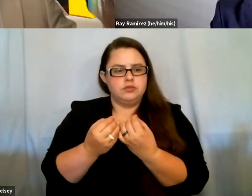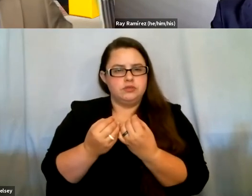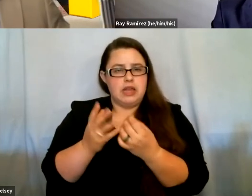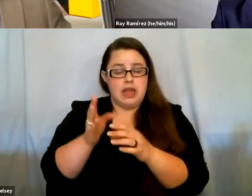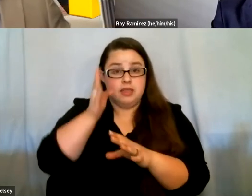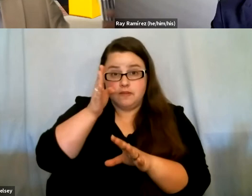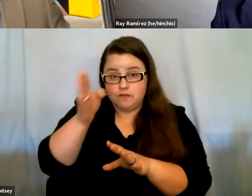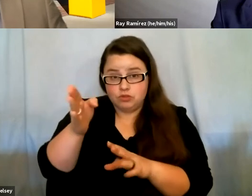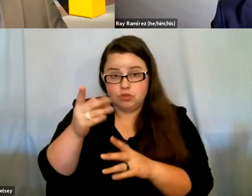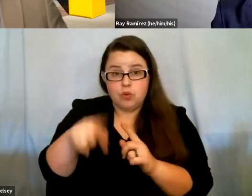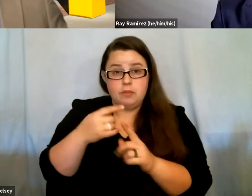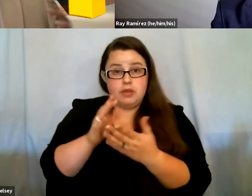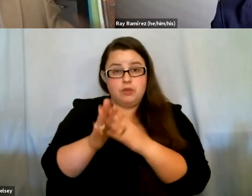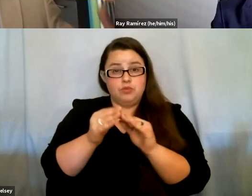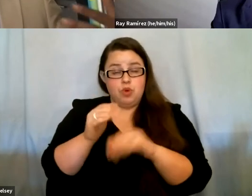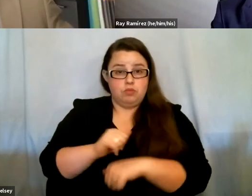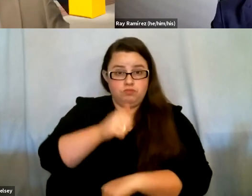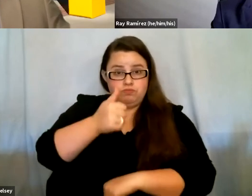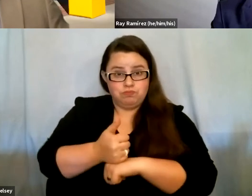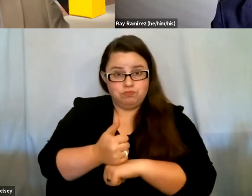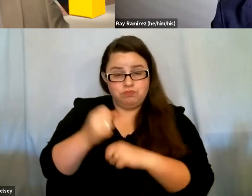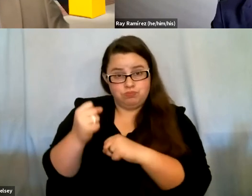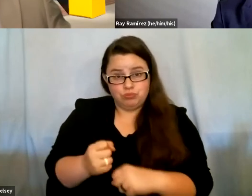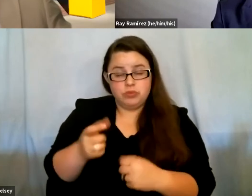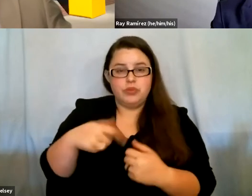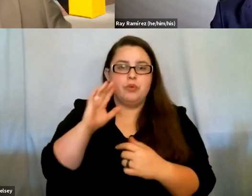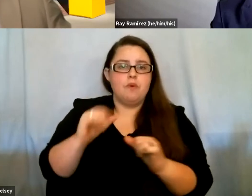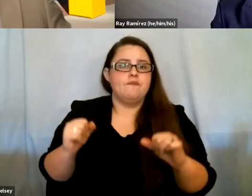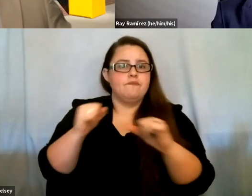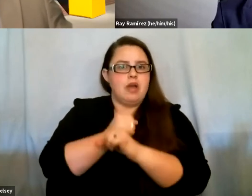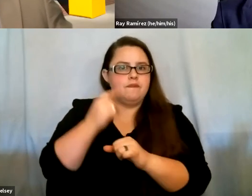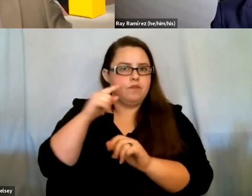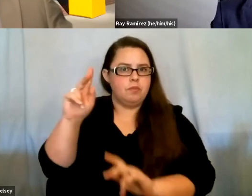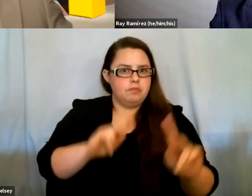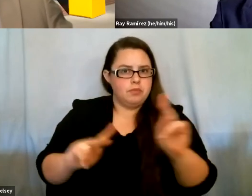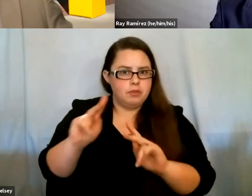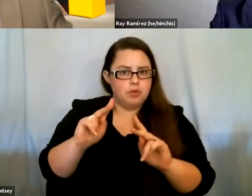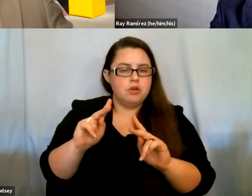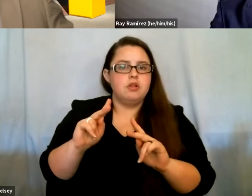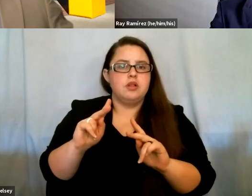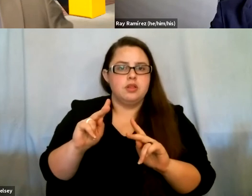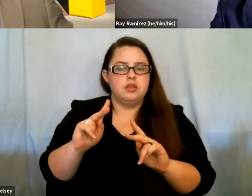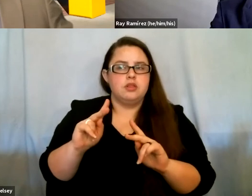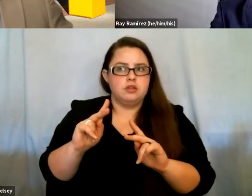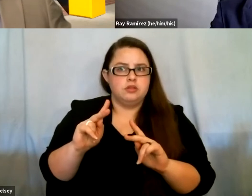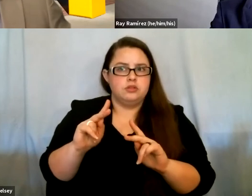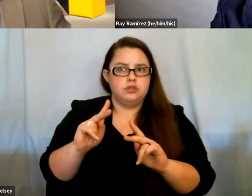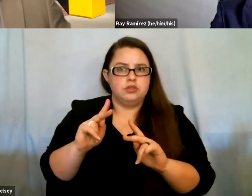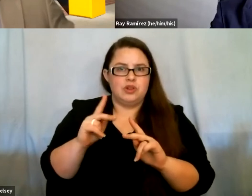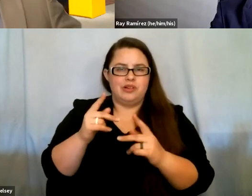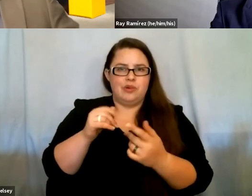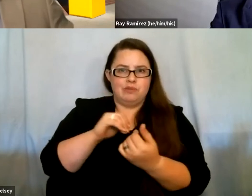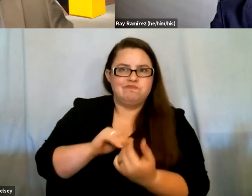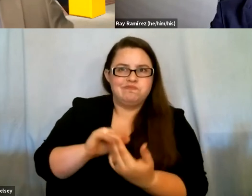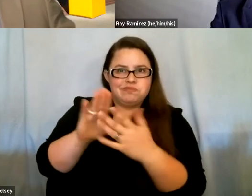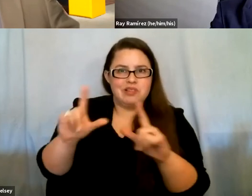as it becomes well-established, is going to fight for people who have, are encountering licensing barriers,